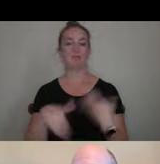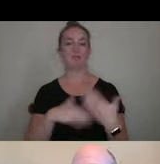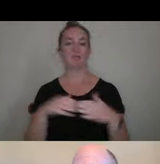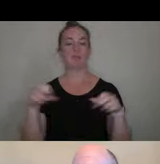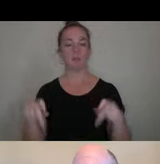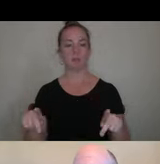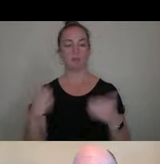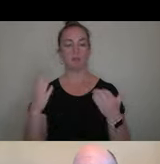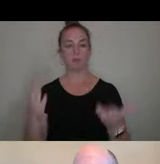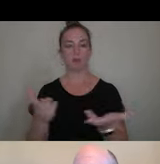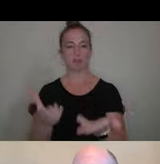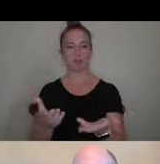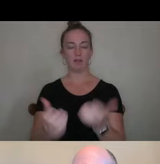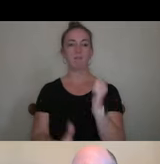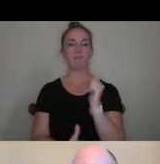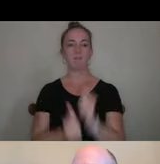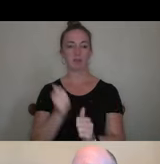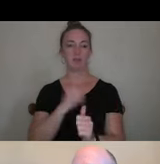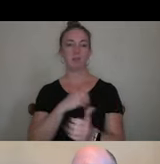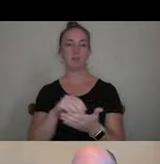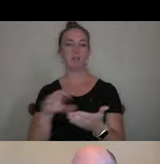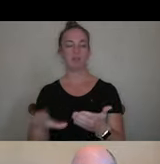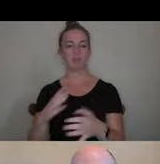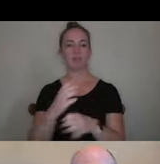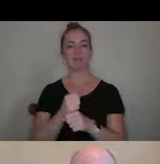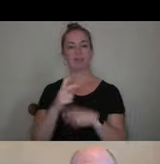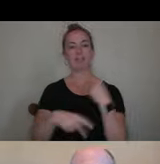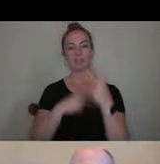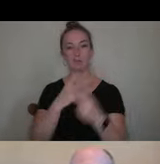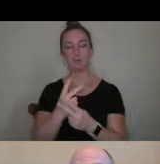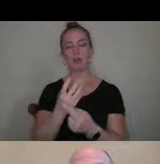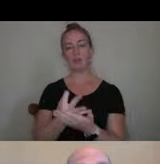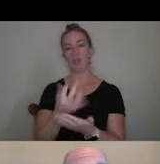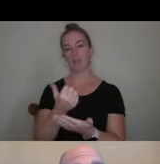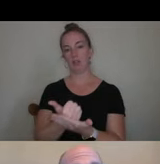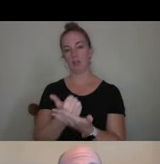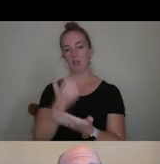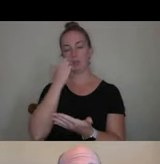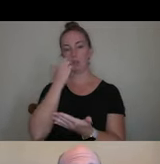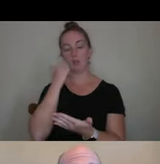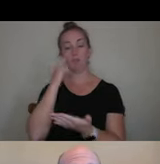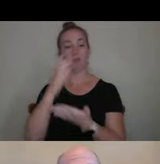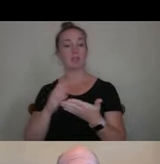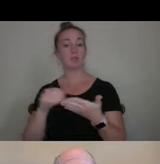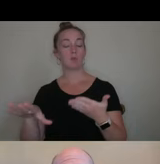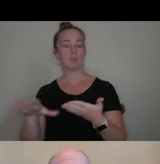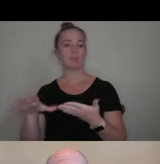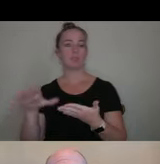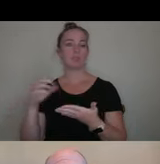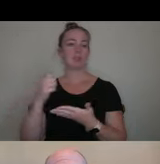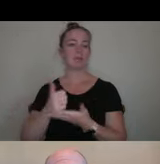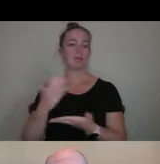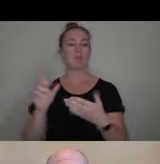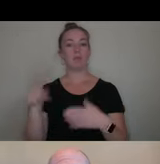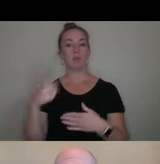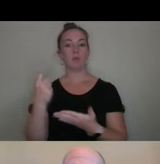offer there. The vast majority of our students will receive some sort of financial assistance for some students to help they get might be entirely through